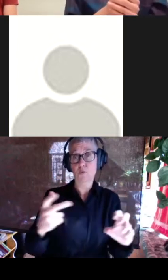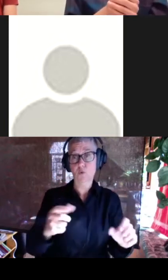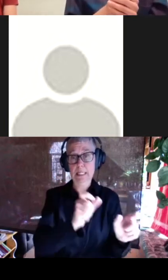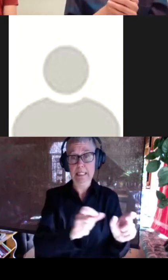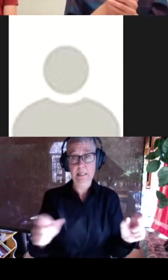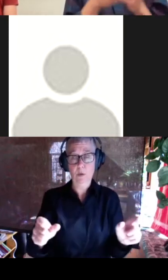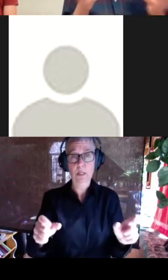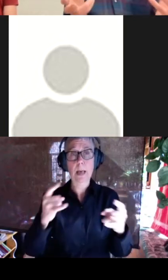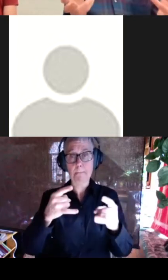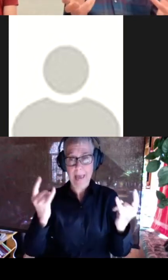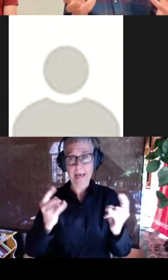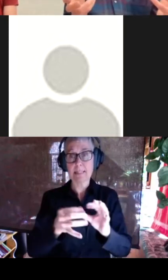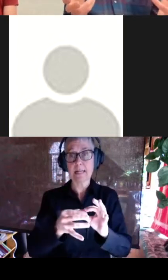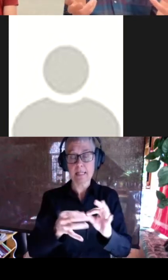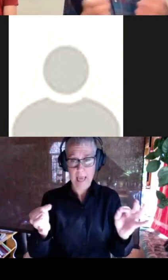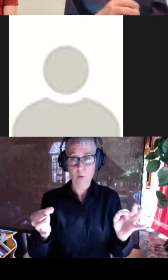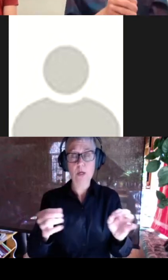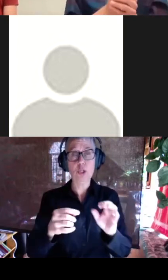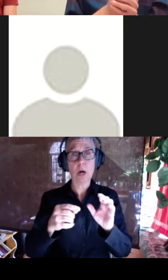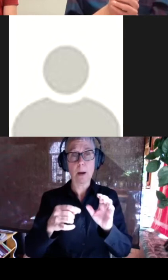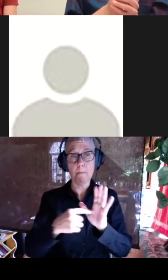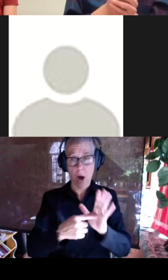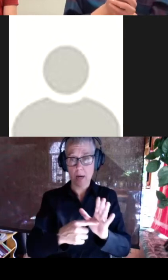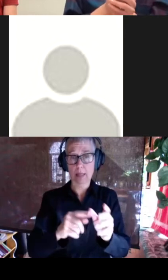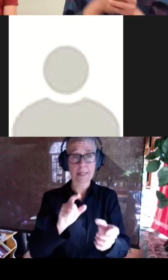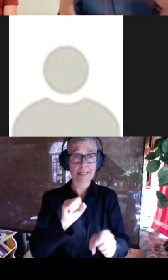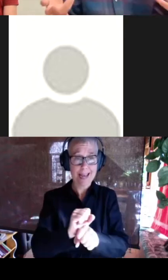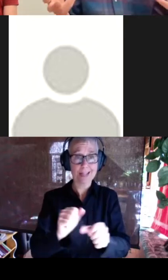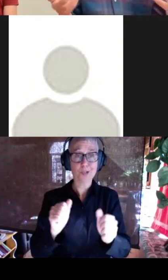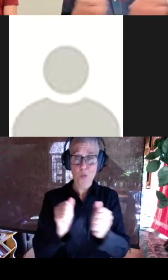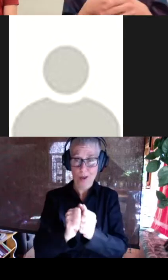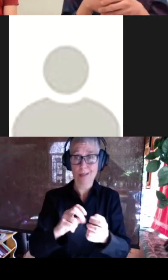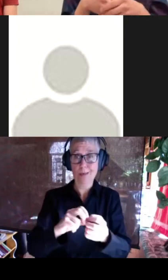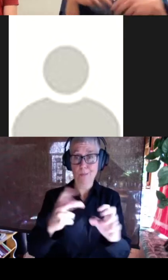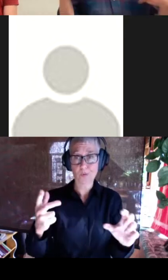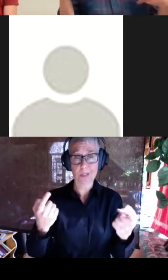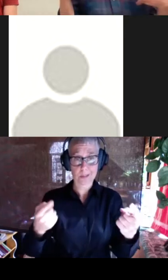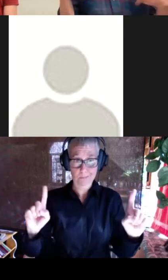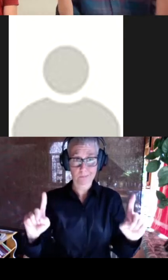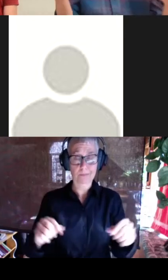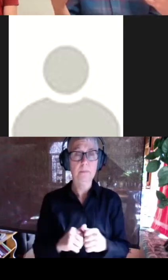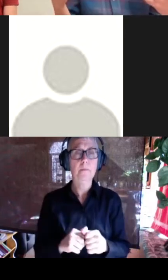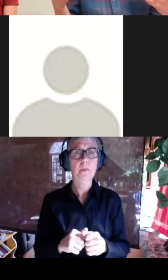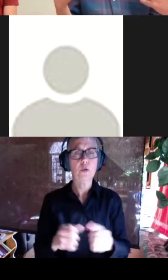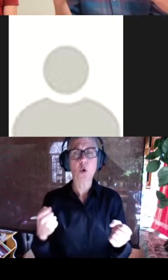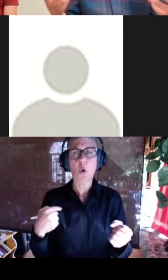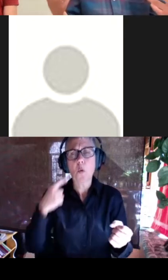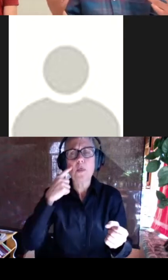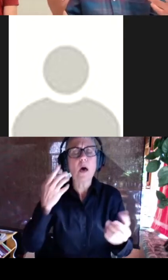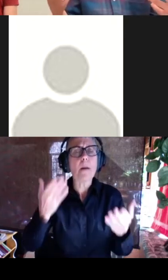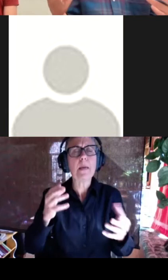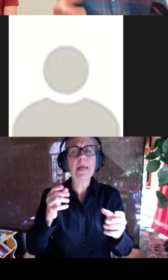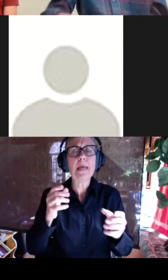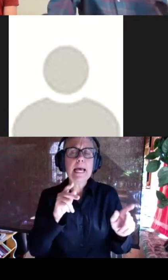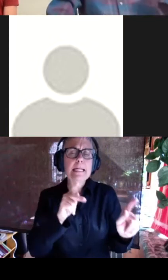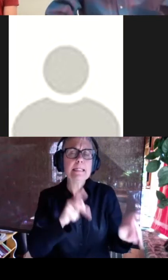task with just protein sequences and so what we thought is well maybe we can just try and perform a similar